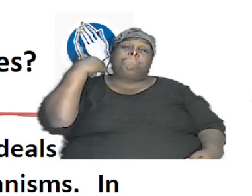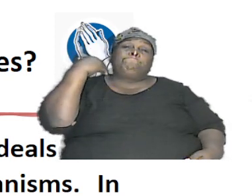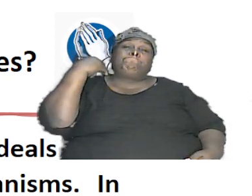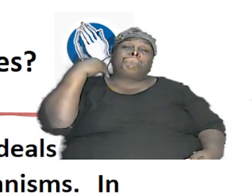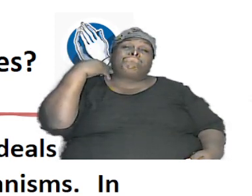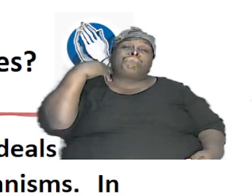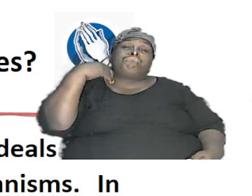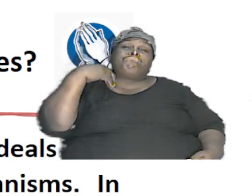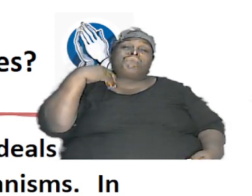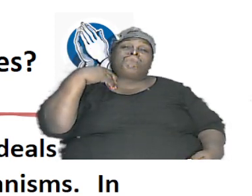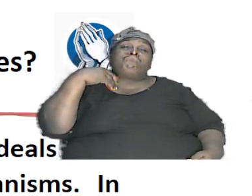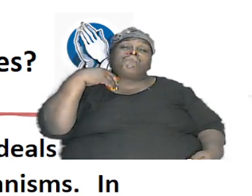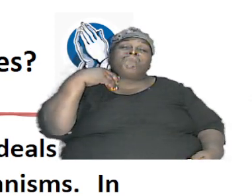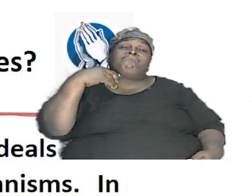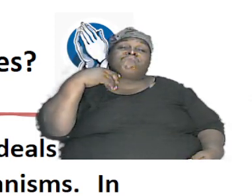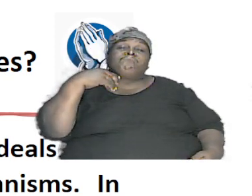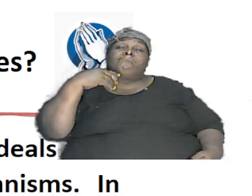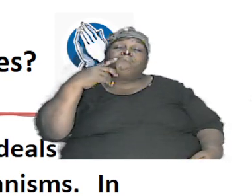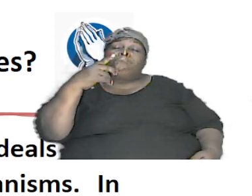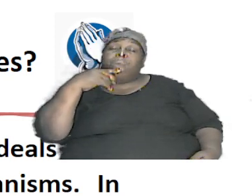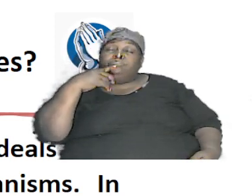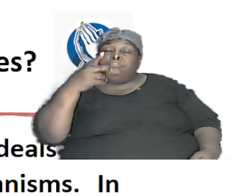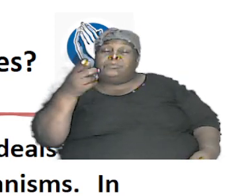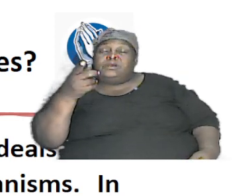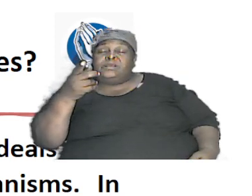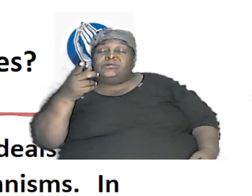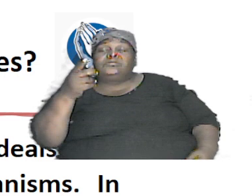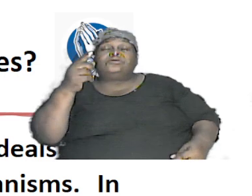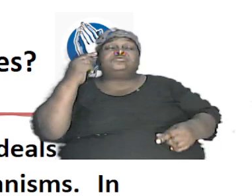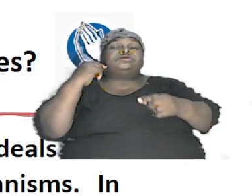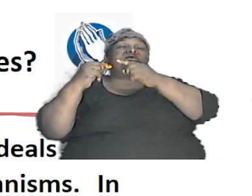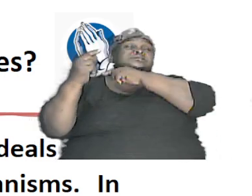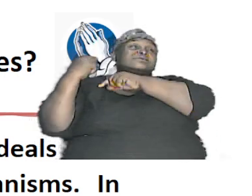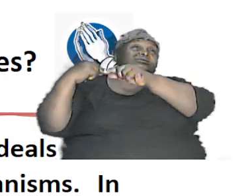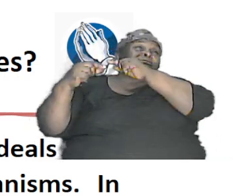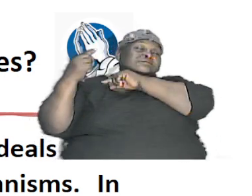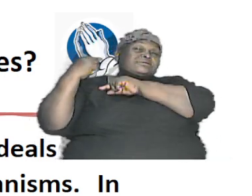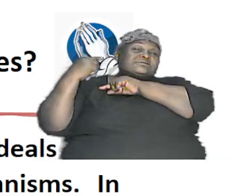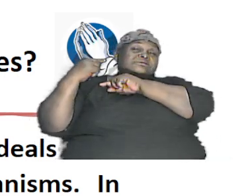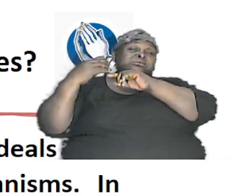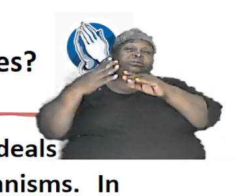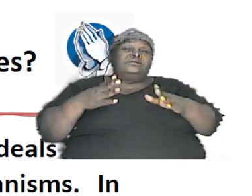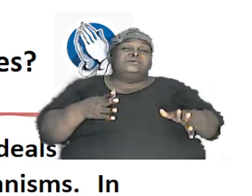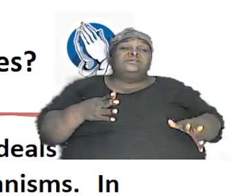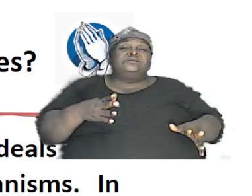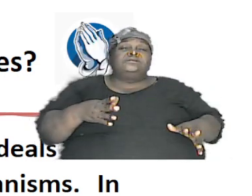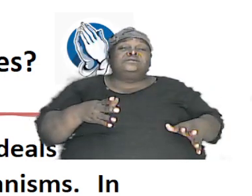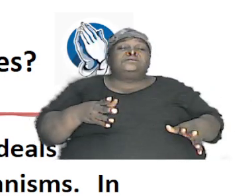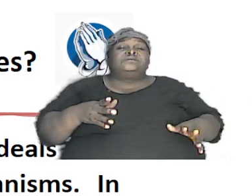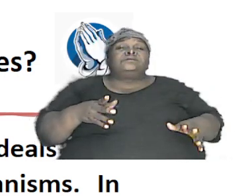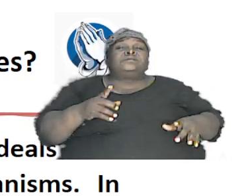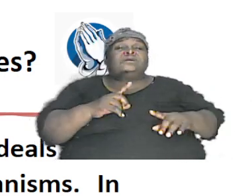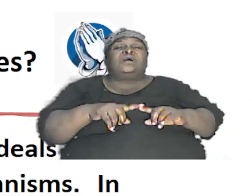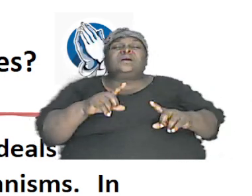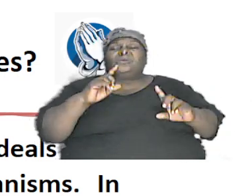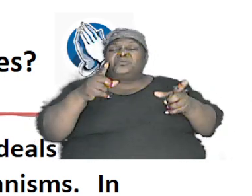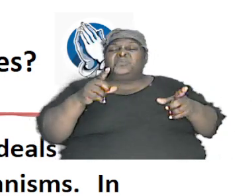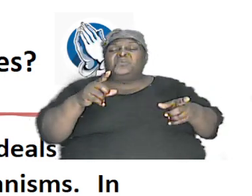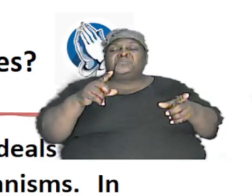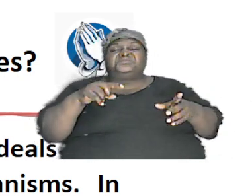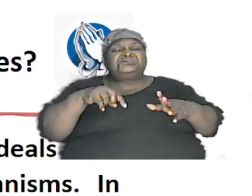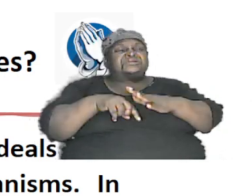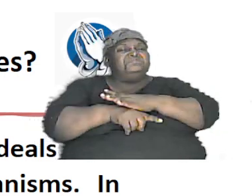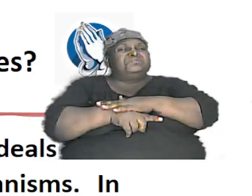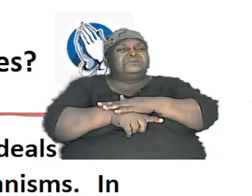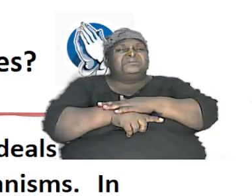delve a little bit into genetics and we certainly can't go deep into genetics because